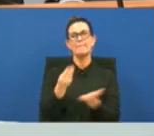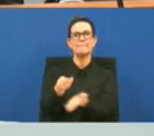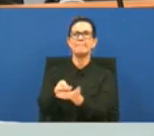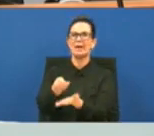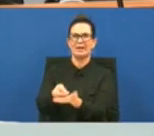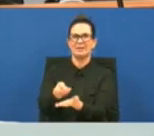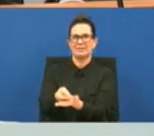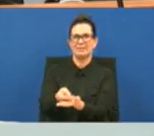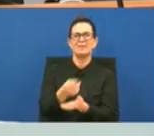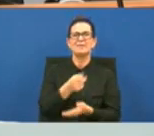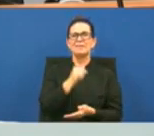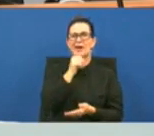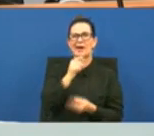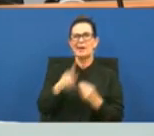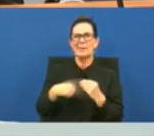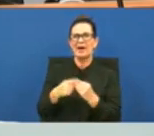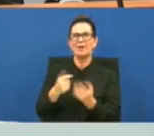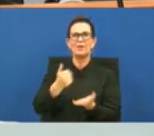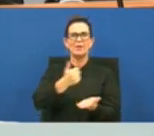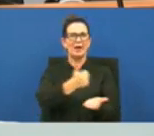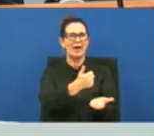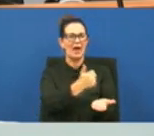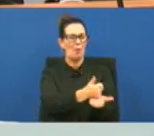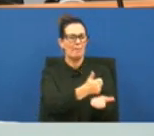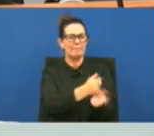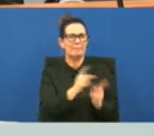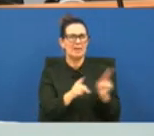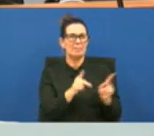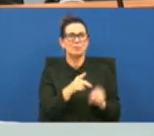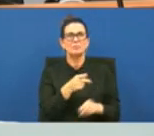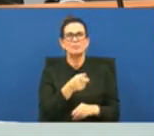and and she did not she didn't accept the job